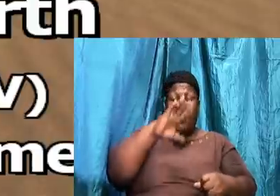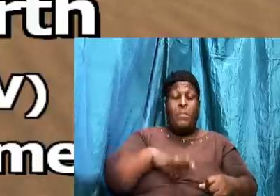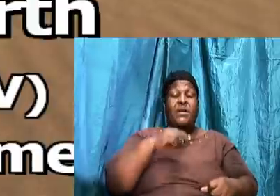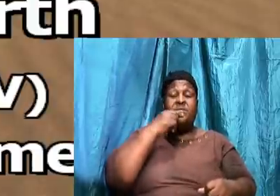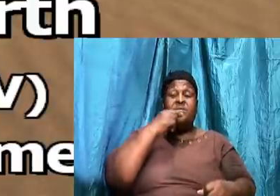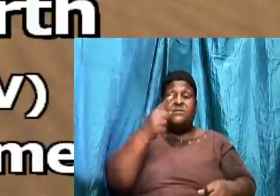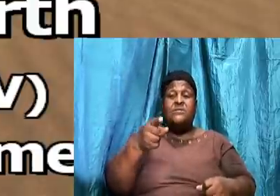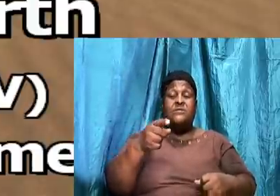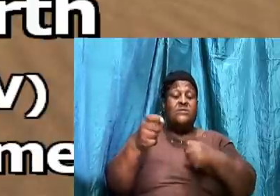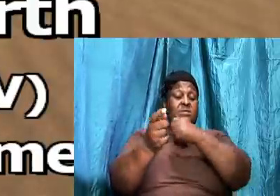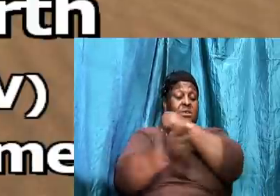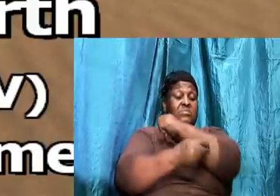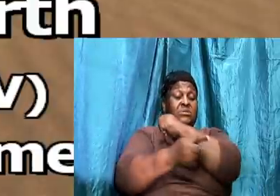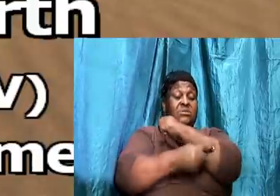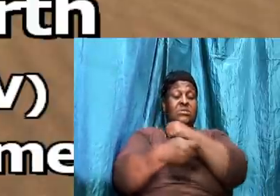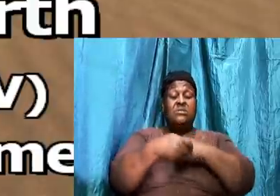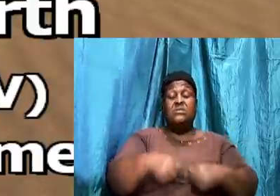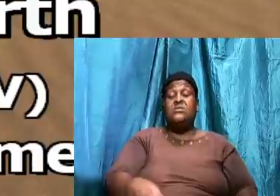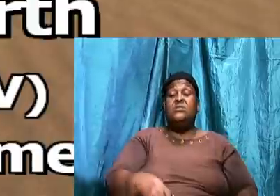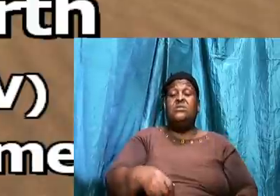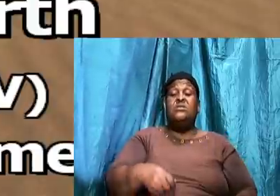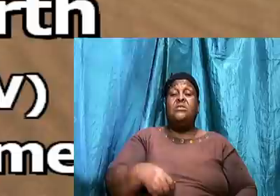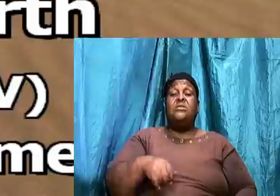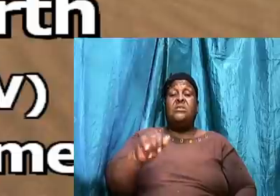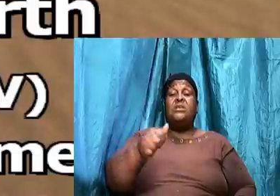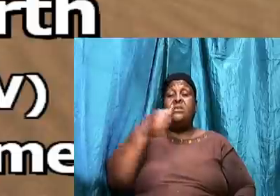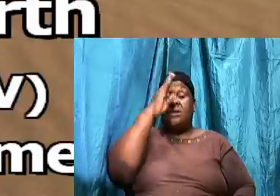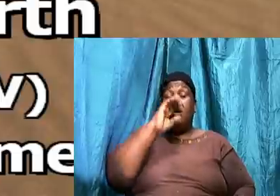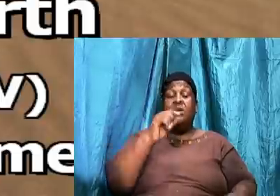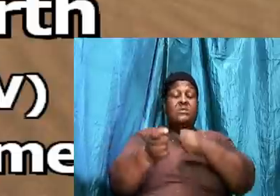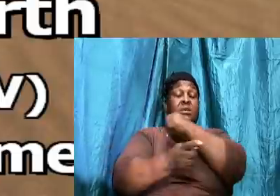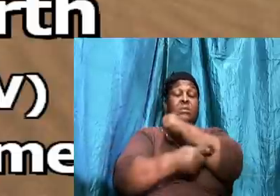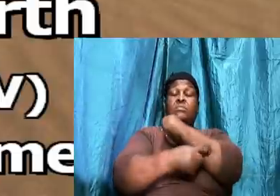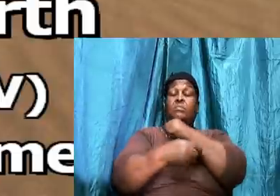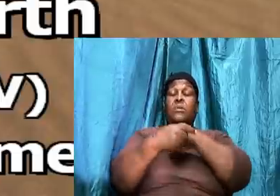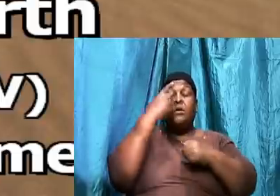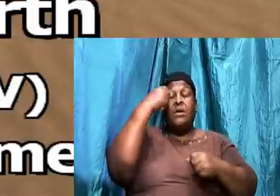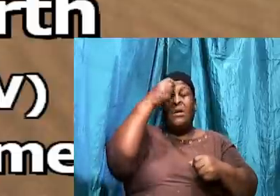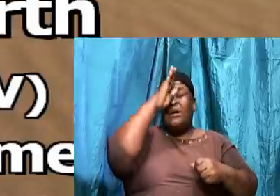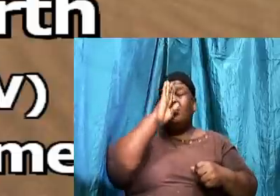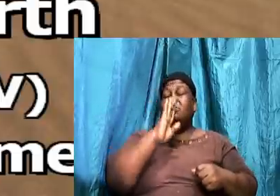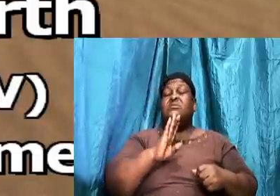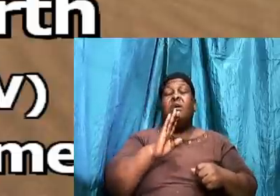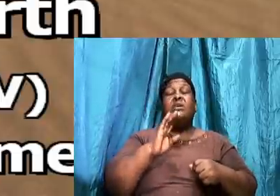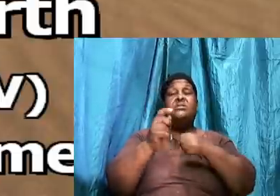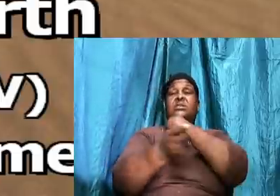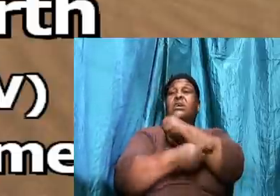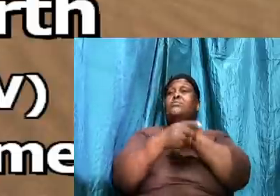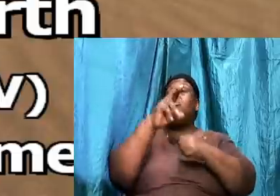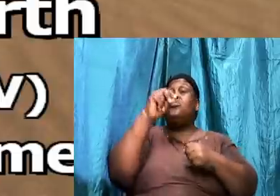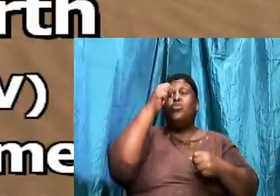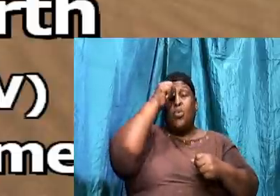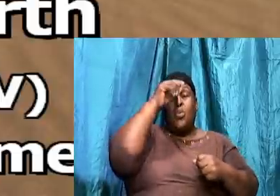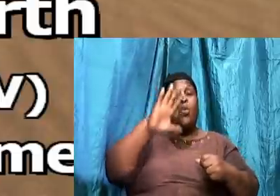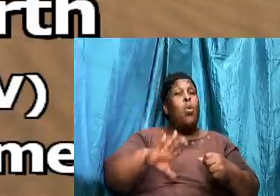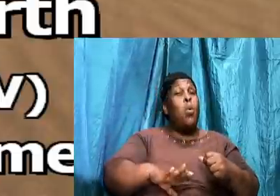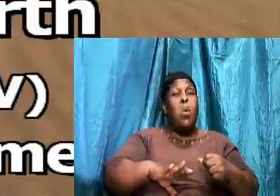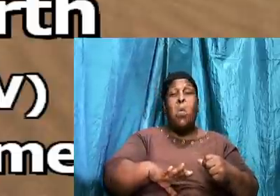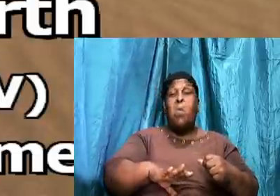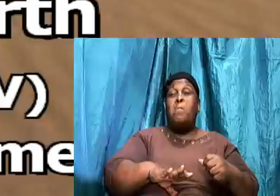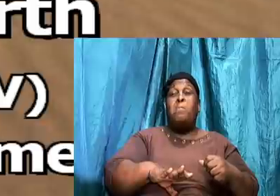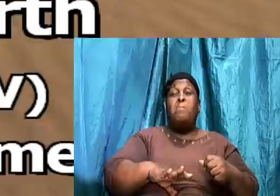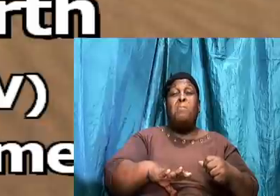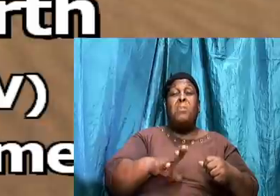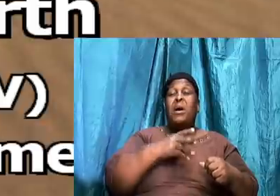am tempted of God. For God cannot be tempted with evil. Neither tempt he any man. So no man can say. That it is